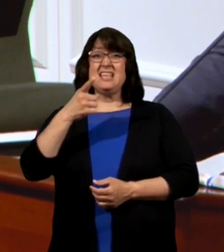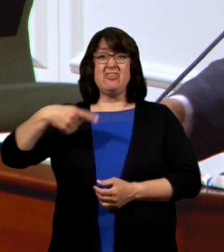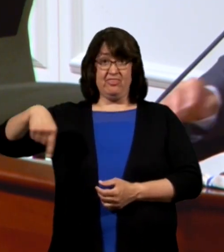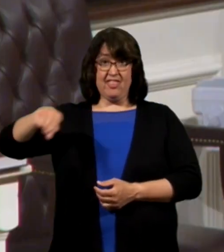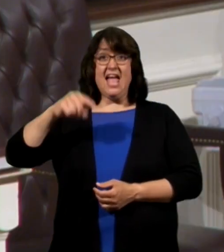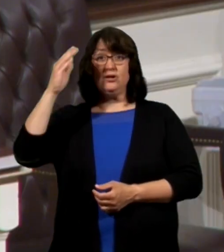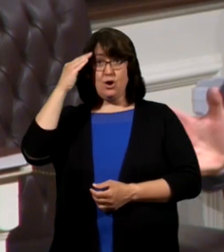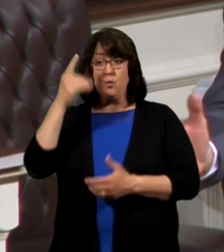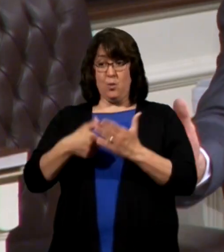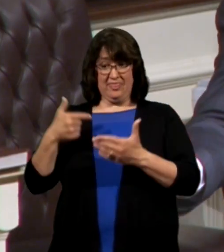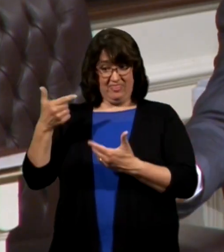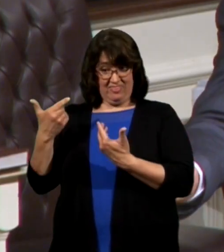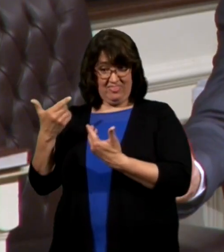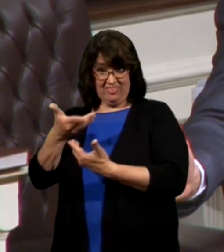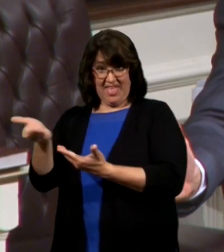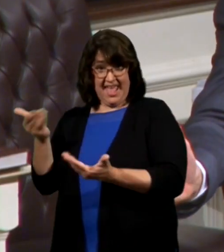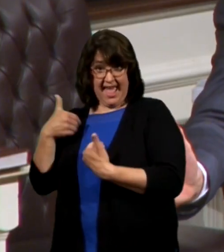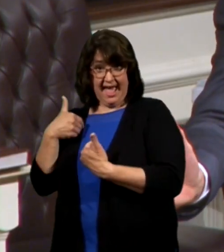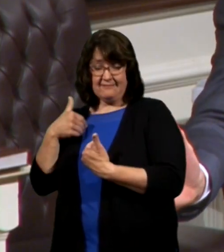know what they have is not